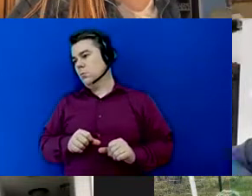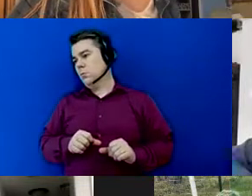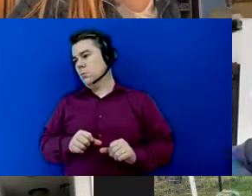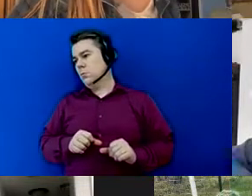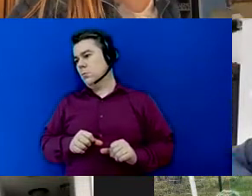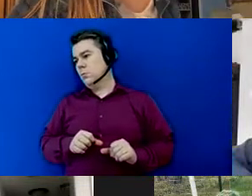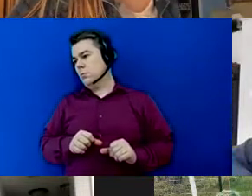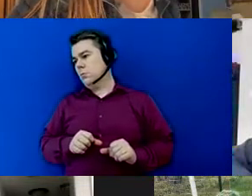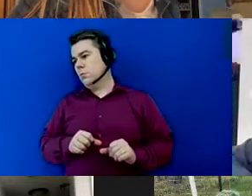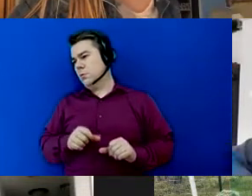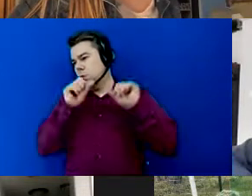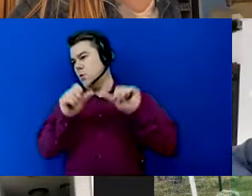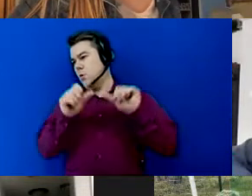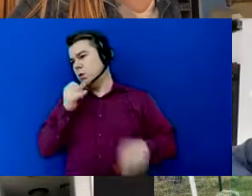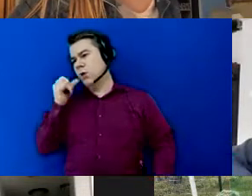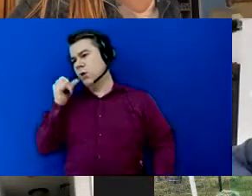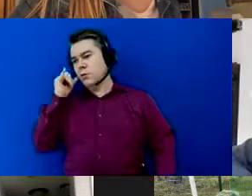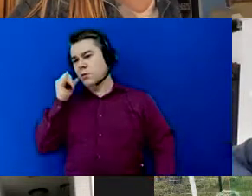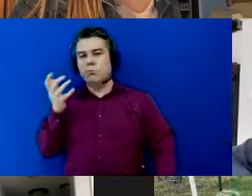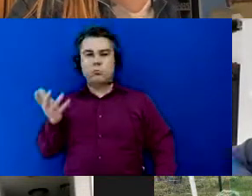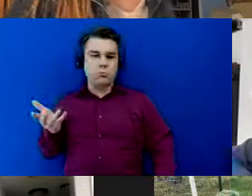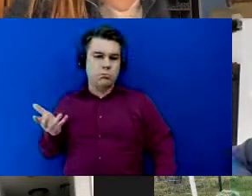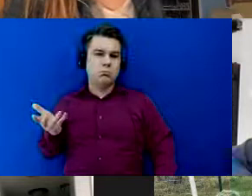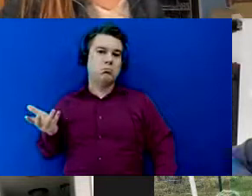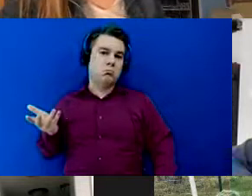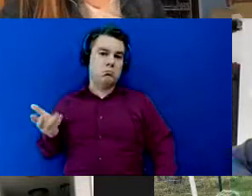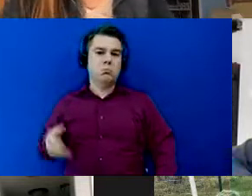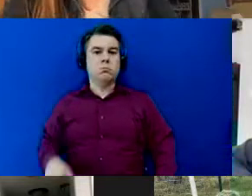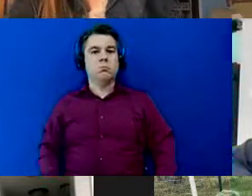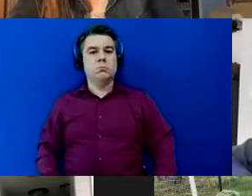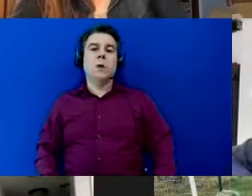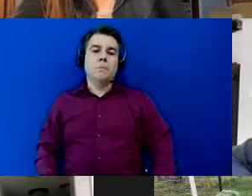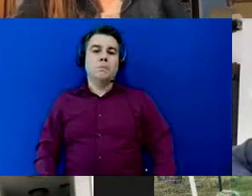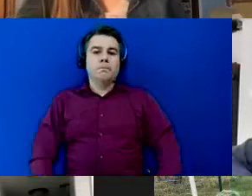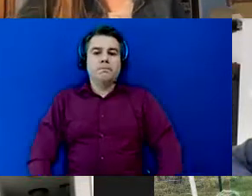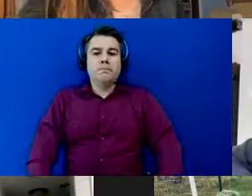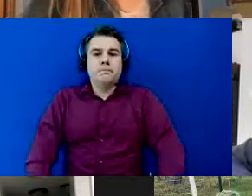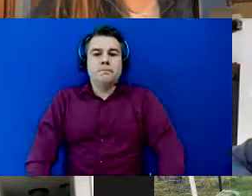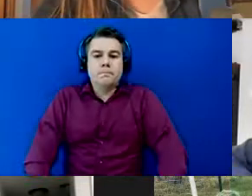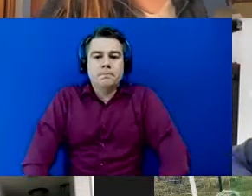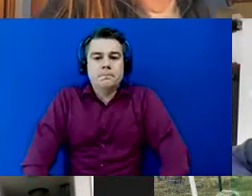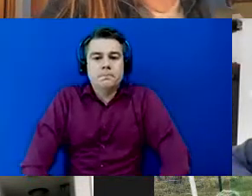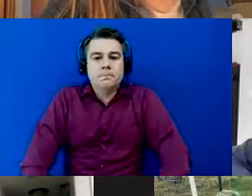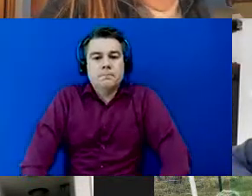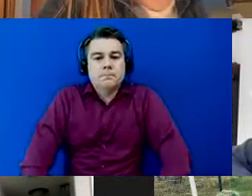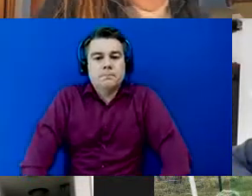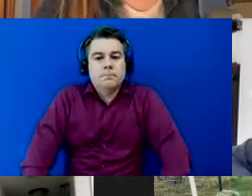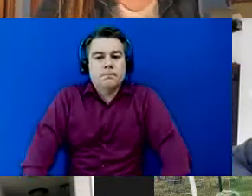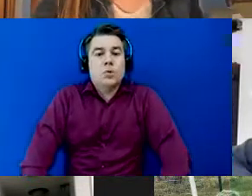she posted it yesterday so yeah all right